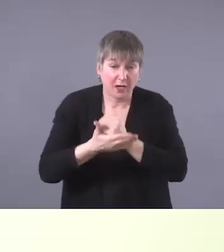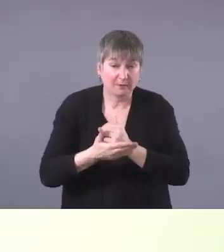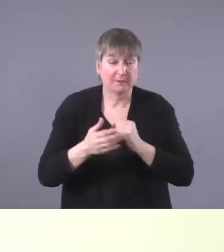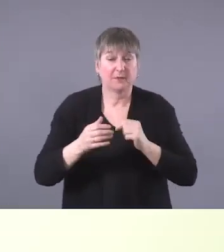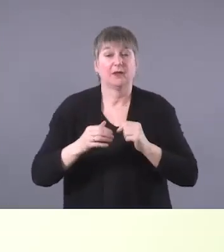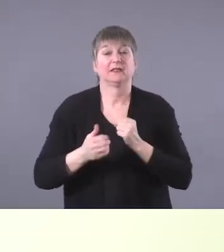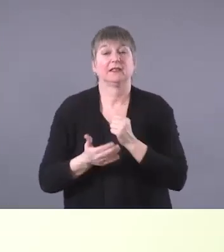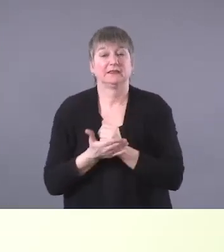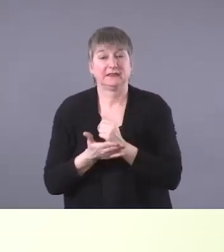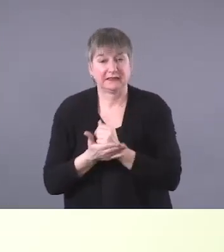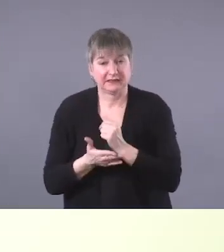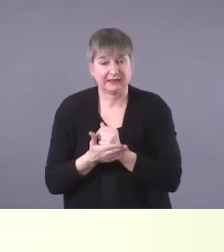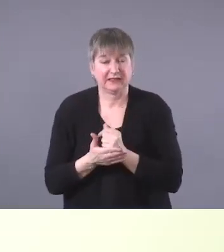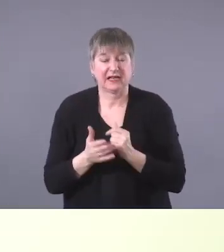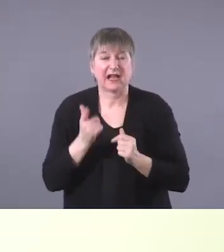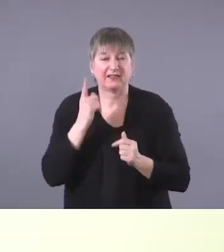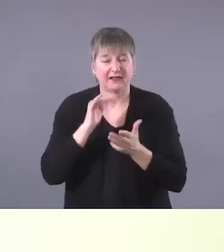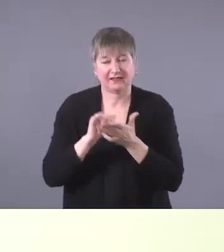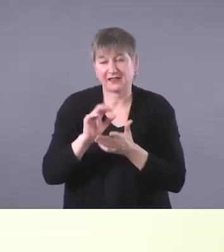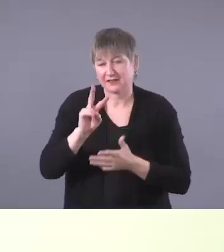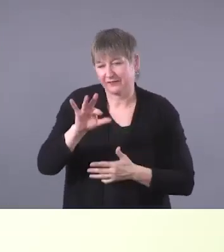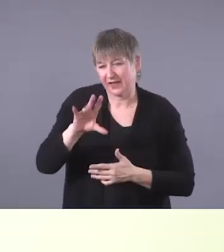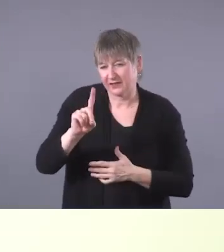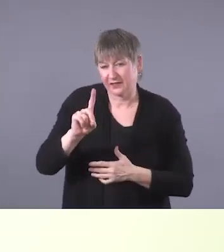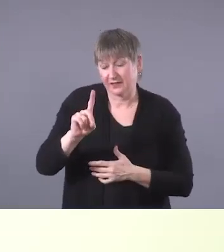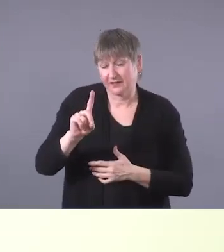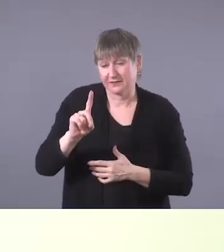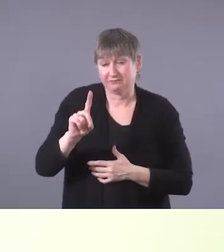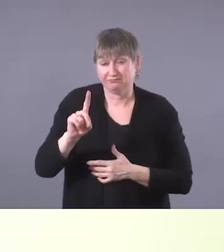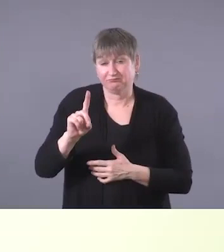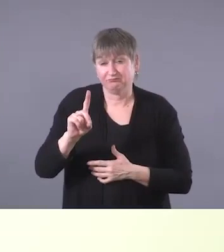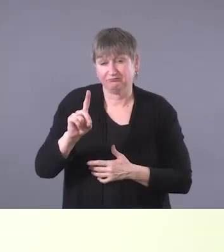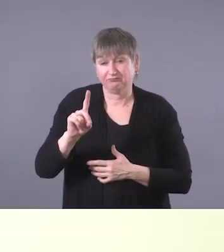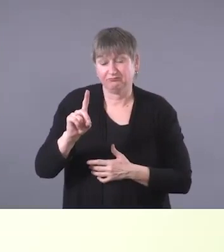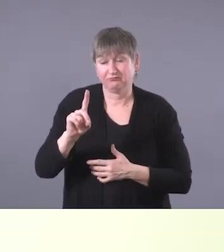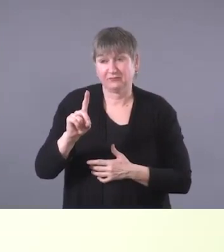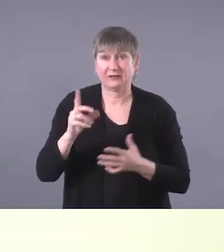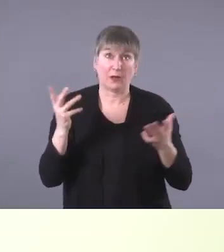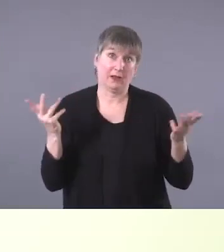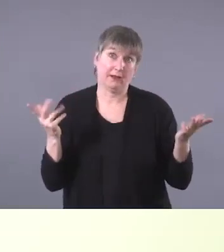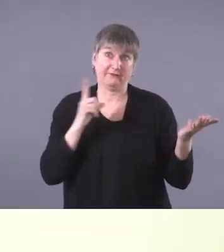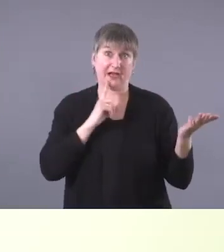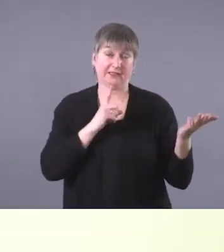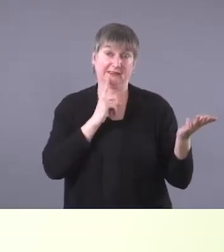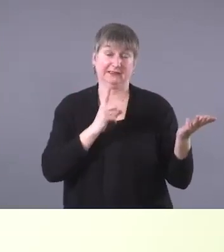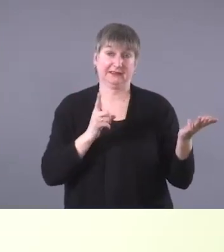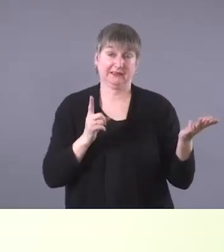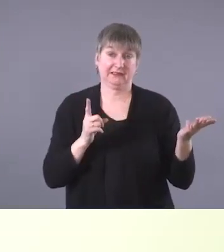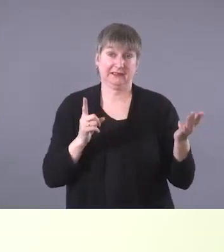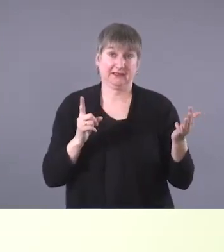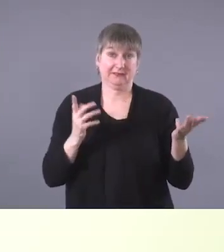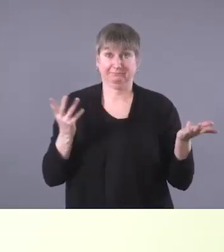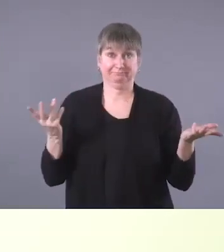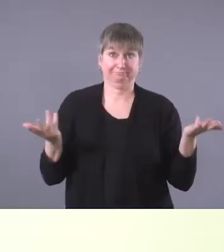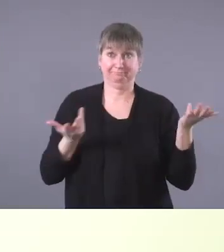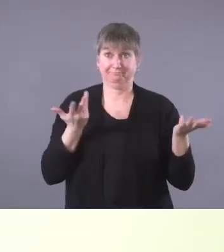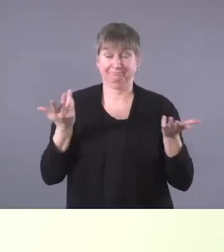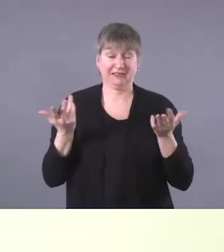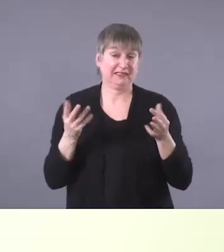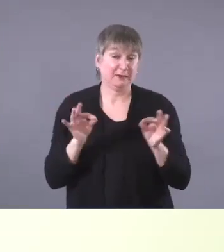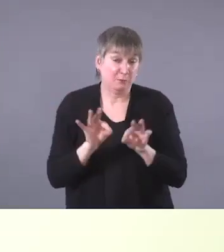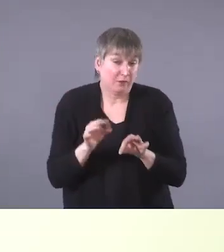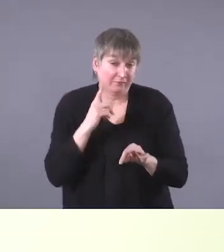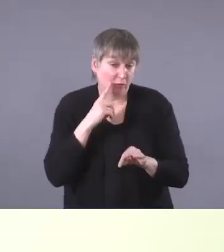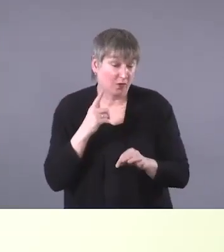So I think they're valid. And in fact, they, they're, they're, they're, um, important for anyone, uh,